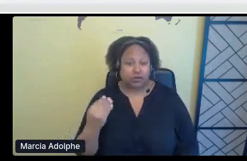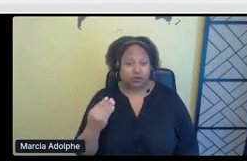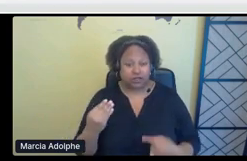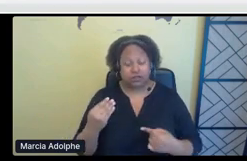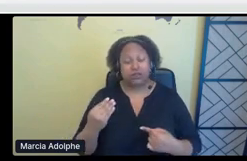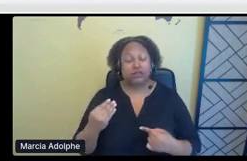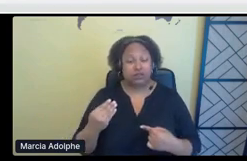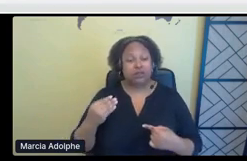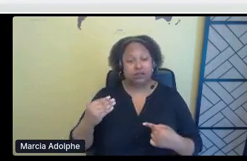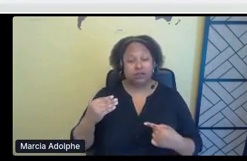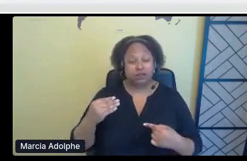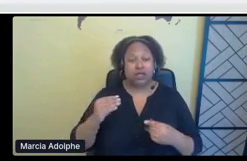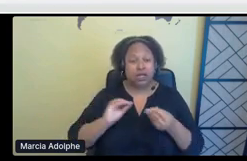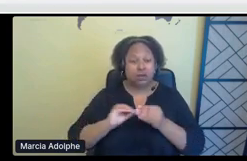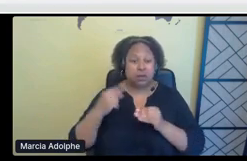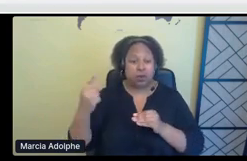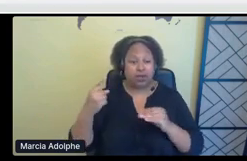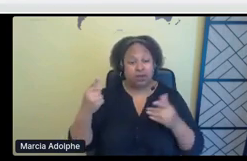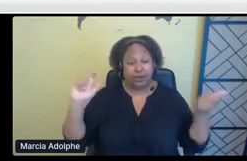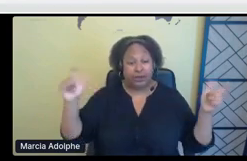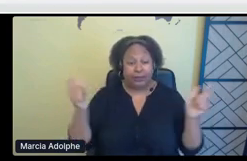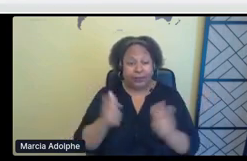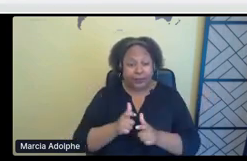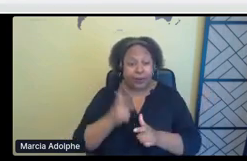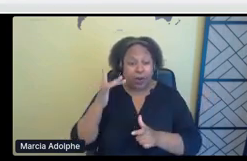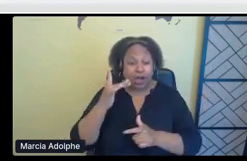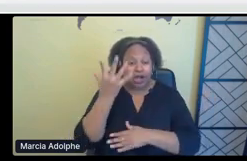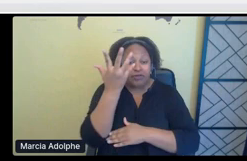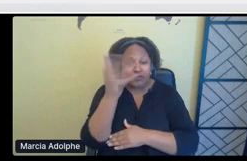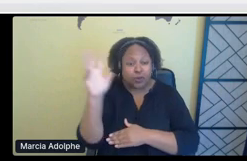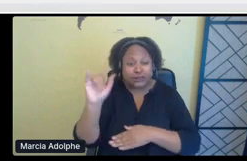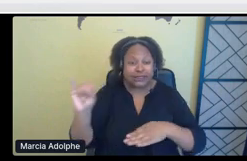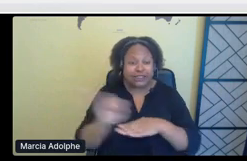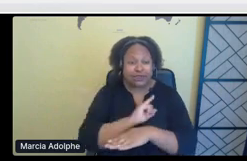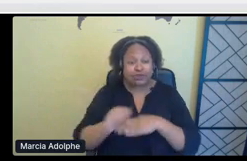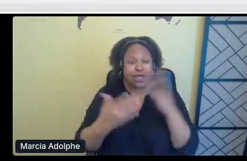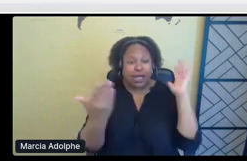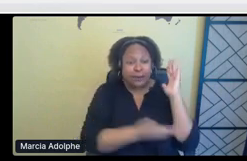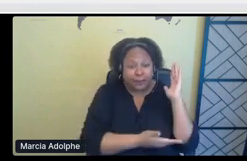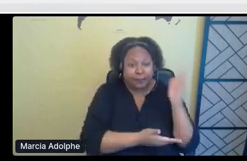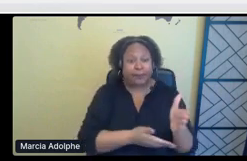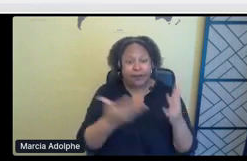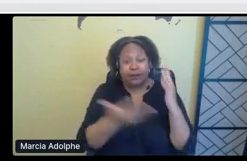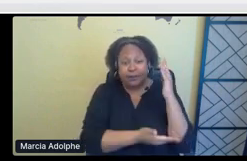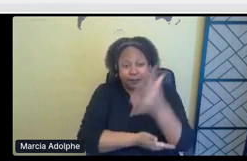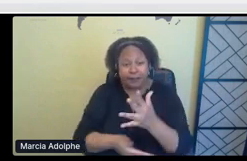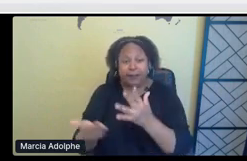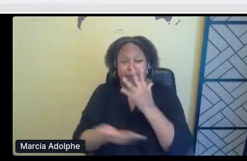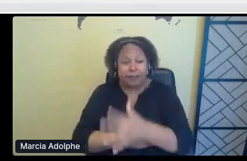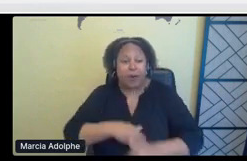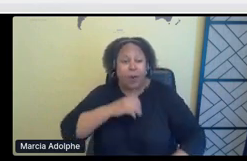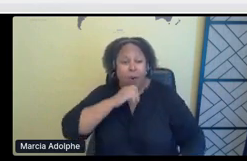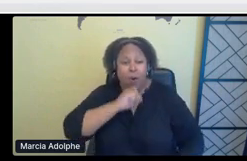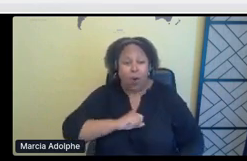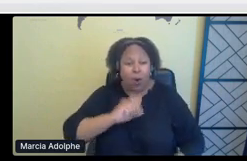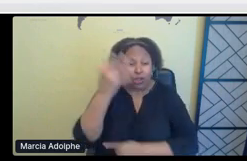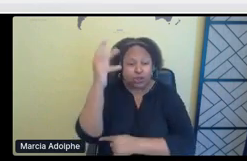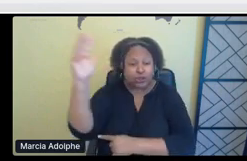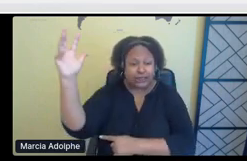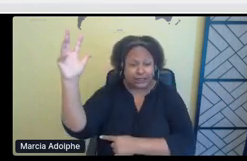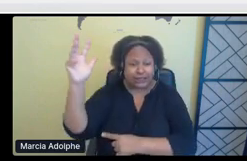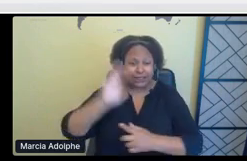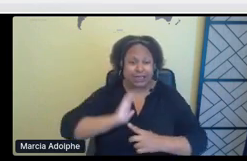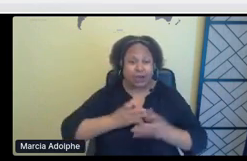of, um, the forestry industry that is just kind of taking down these ancient old growths, which is happening in our